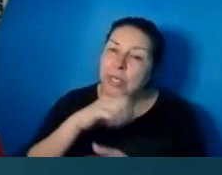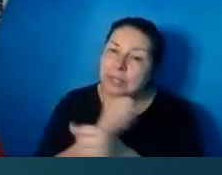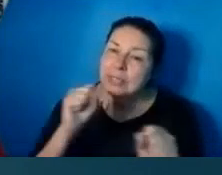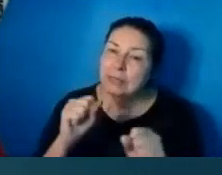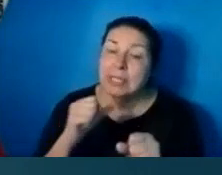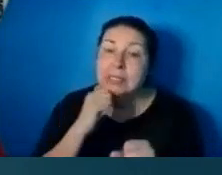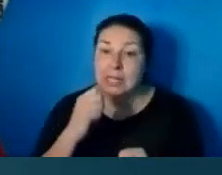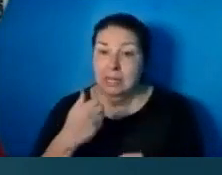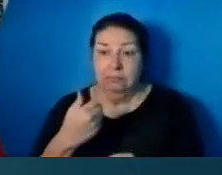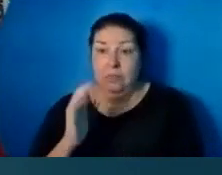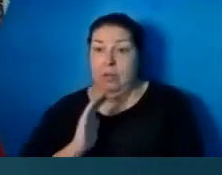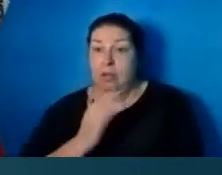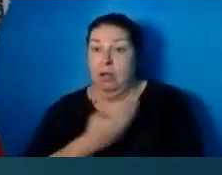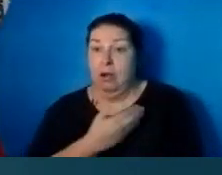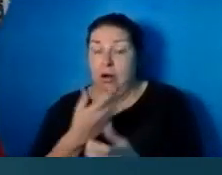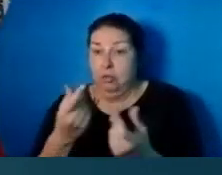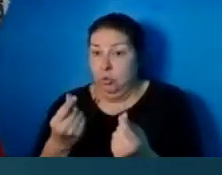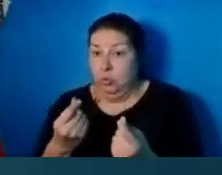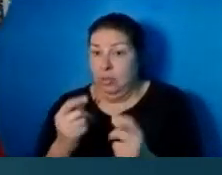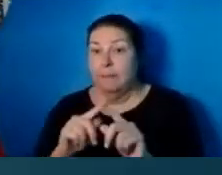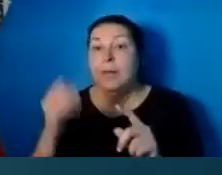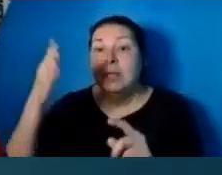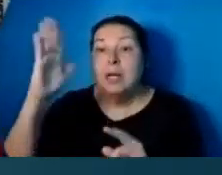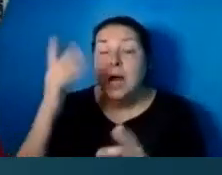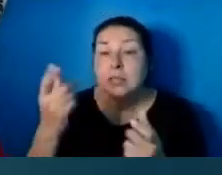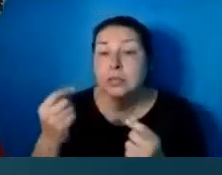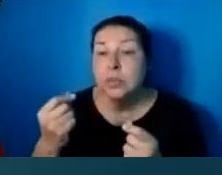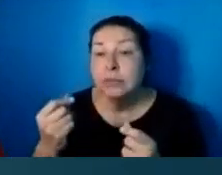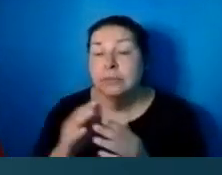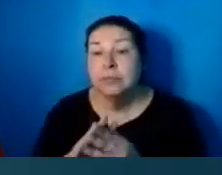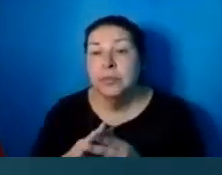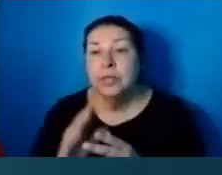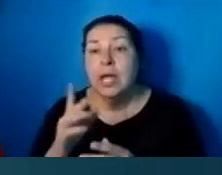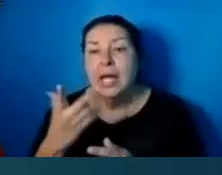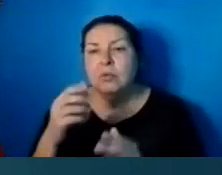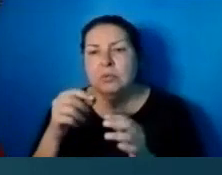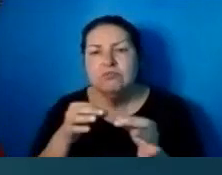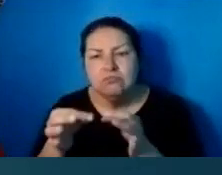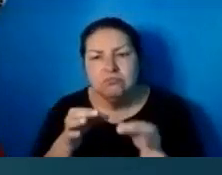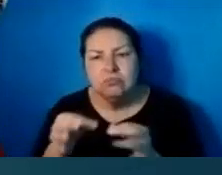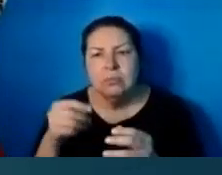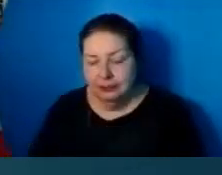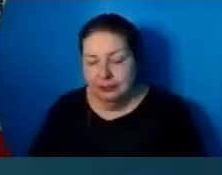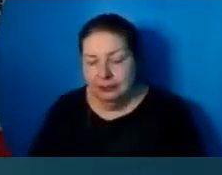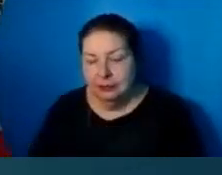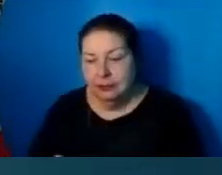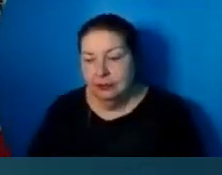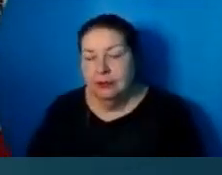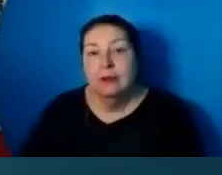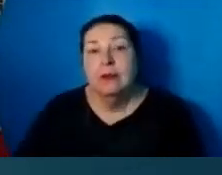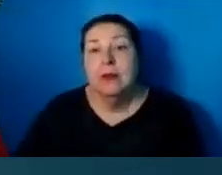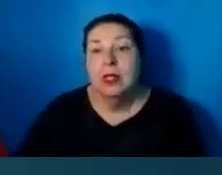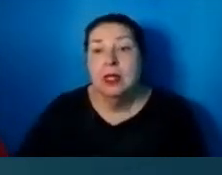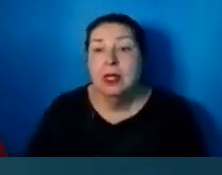our doing. It is totally God's doing. And we'll get in a little bit more detail in that today. The thing we'll be